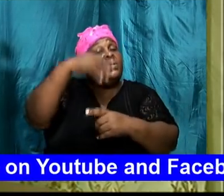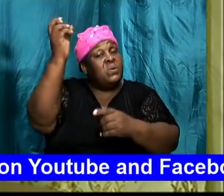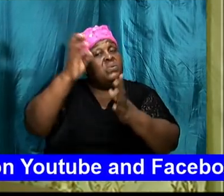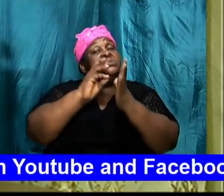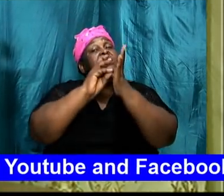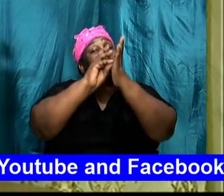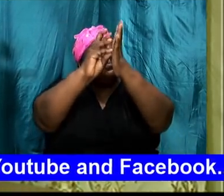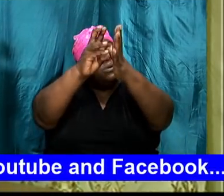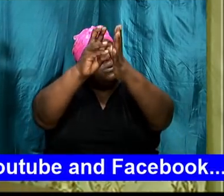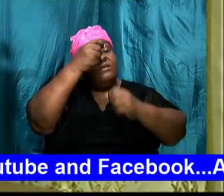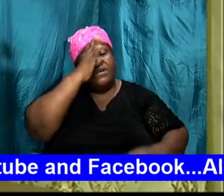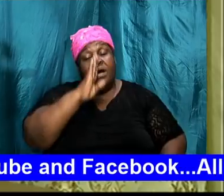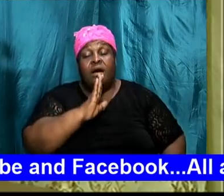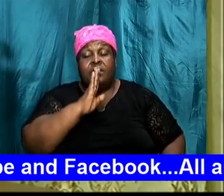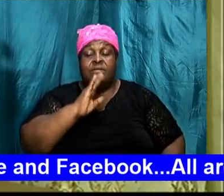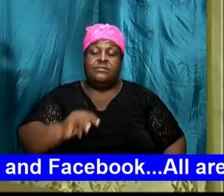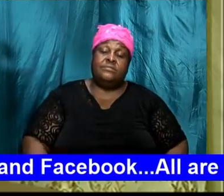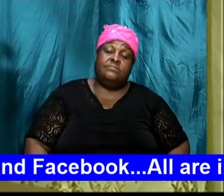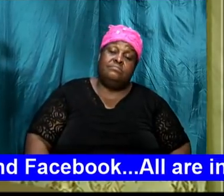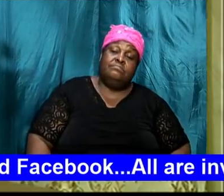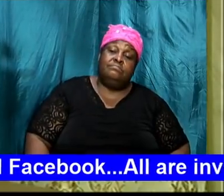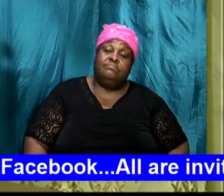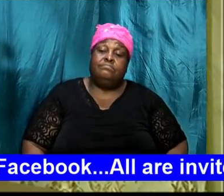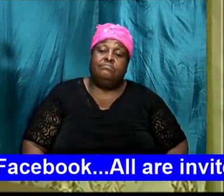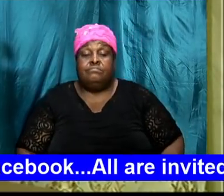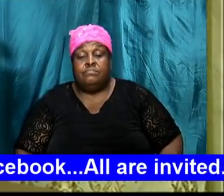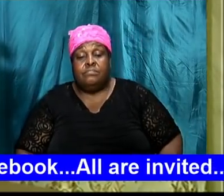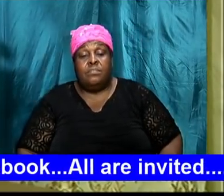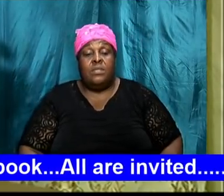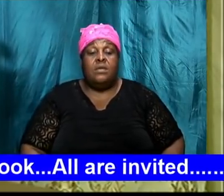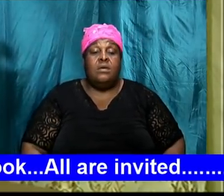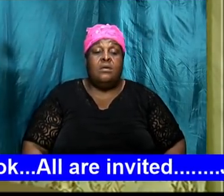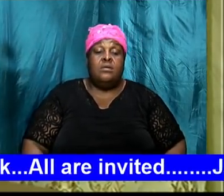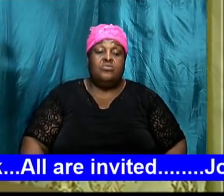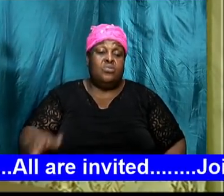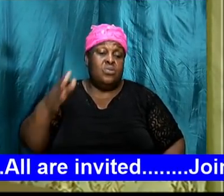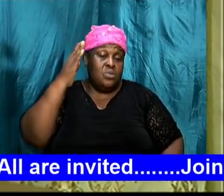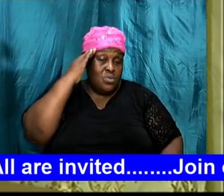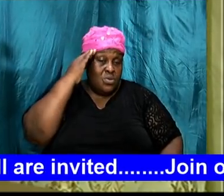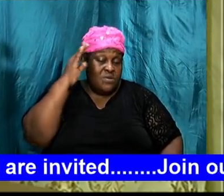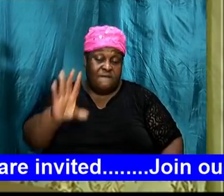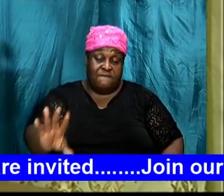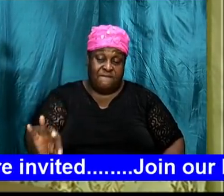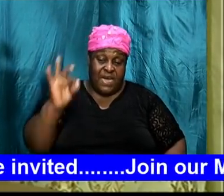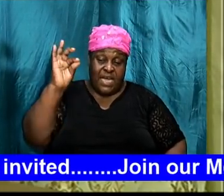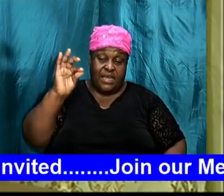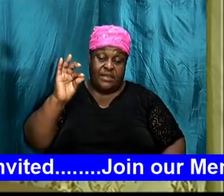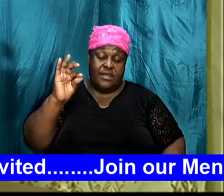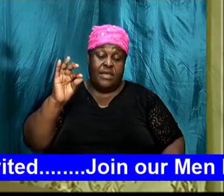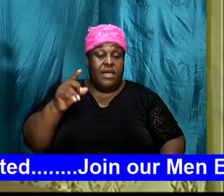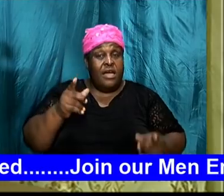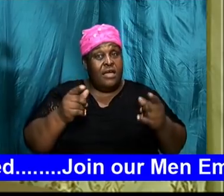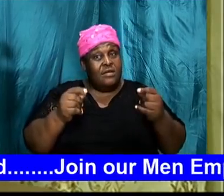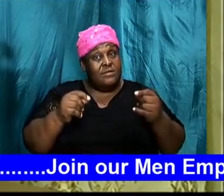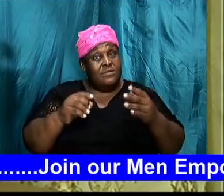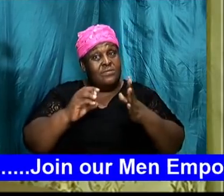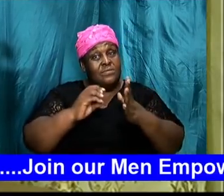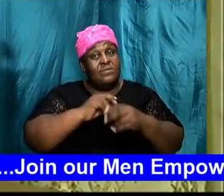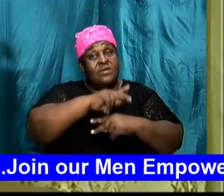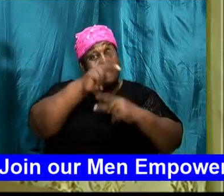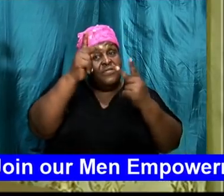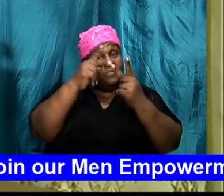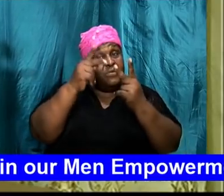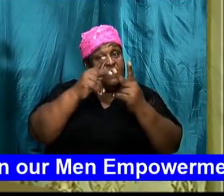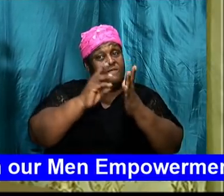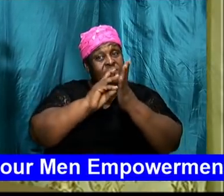what you think remember to find the perfect will and to do the perfect will of God you cannot please man no